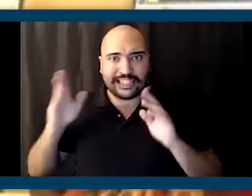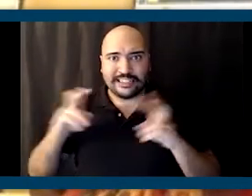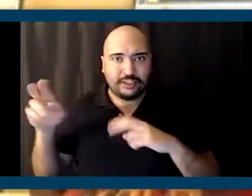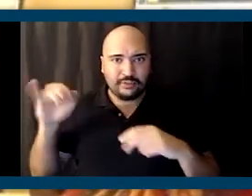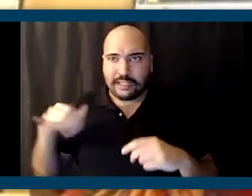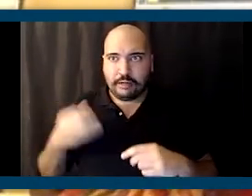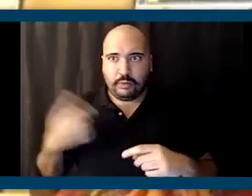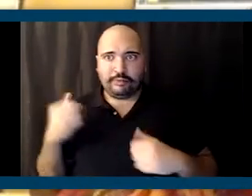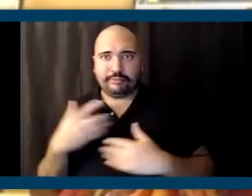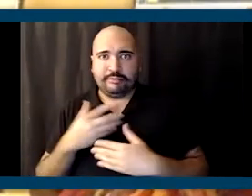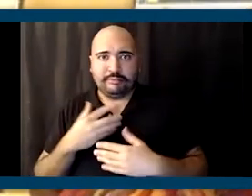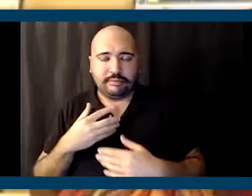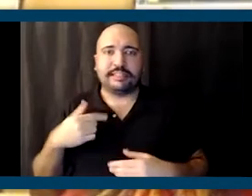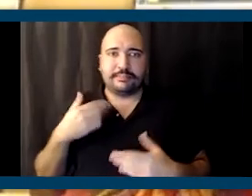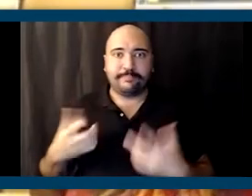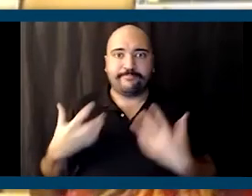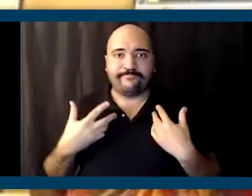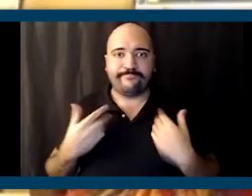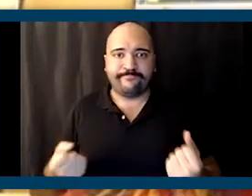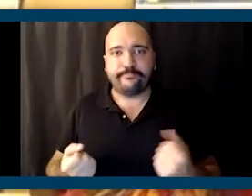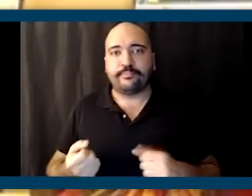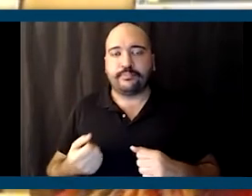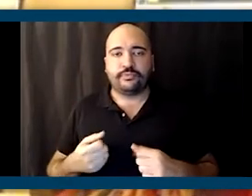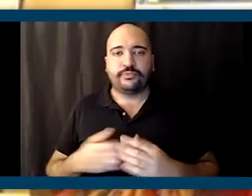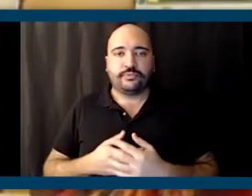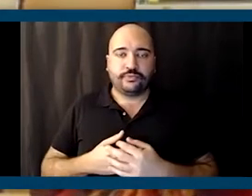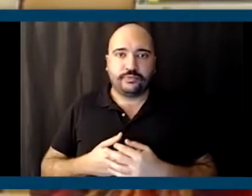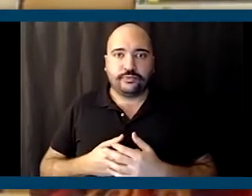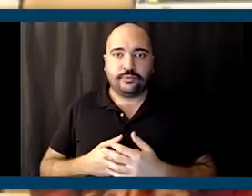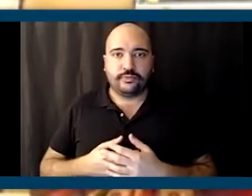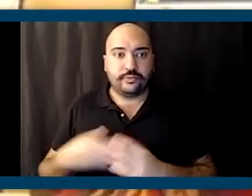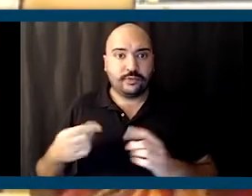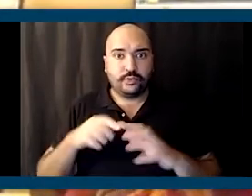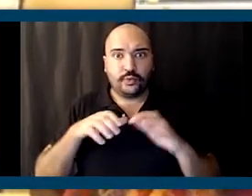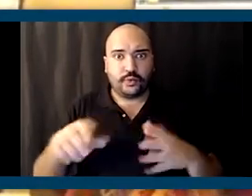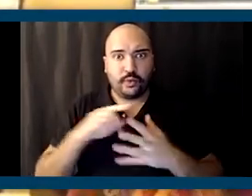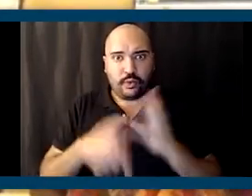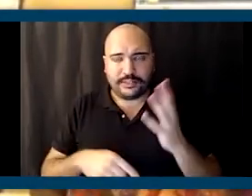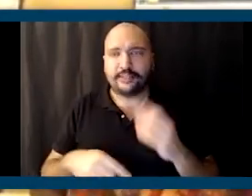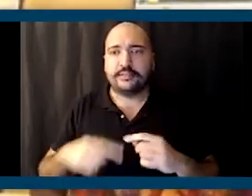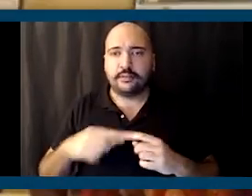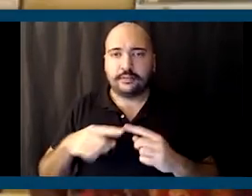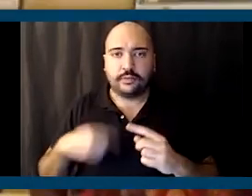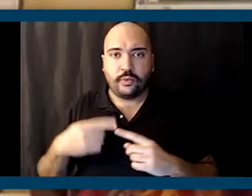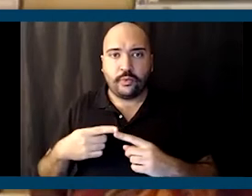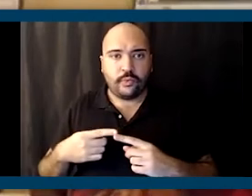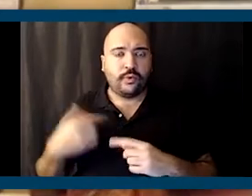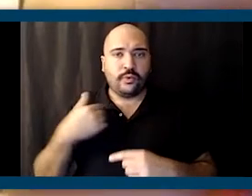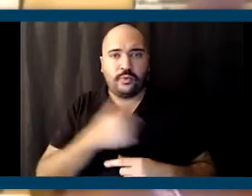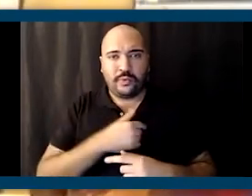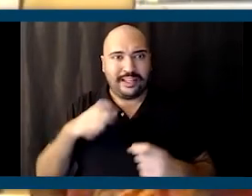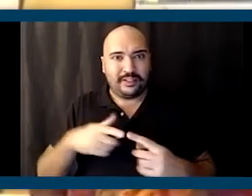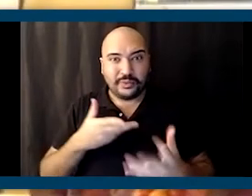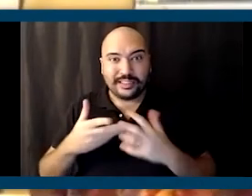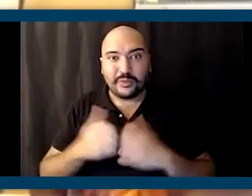would raise. I expect them to be courageous, you know, and to do those things. So when we had to deal with